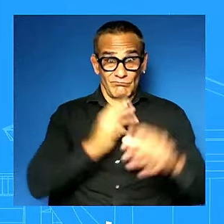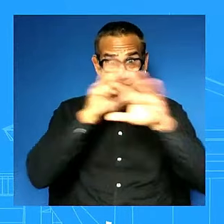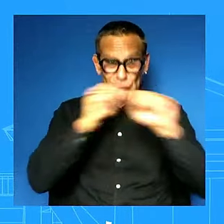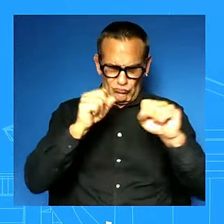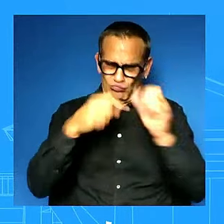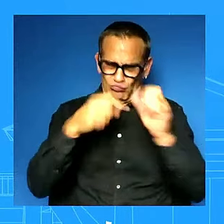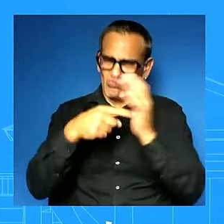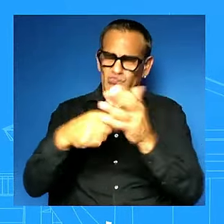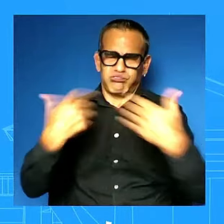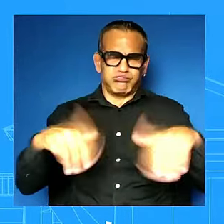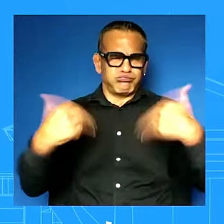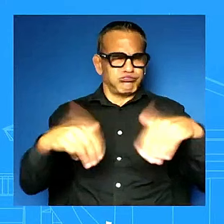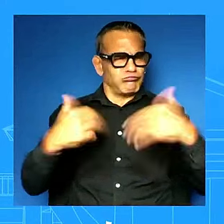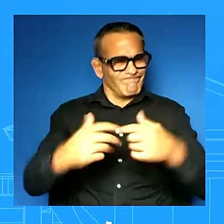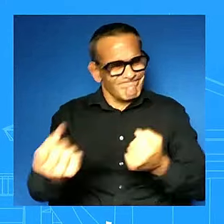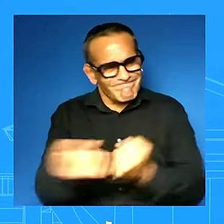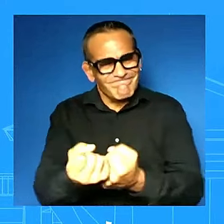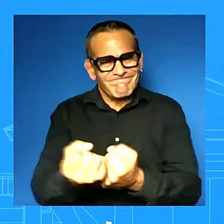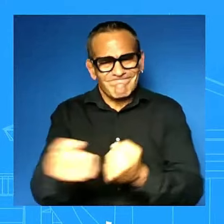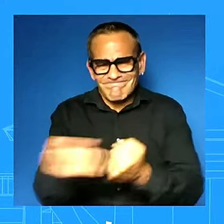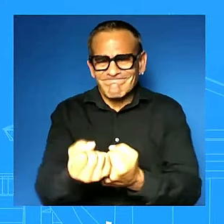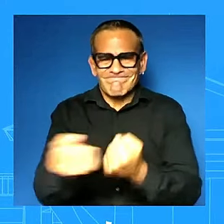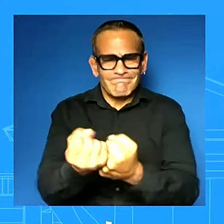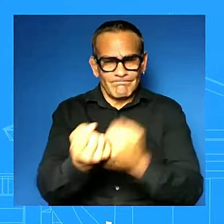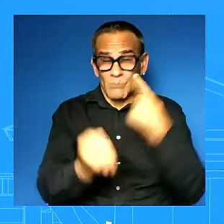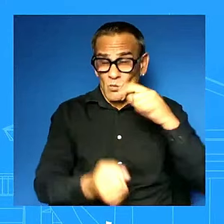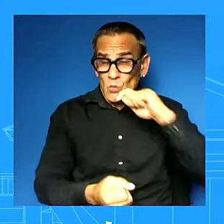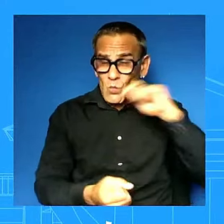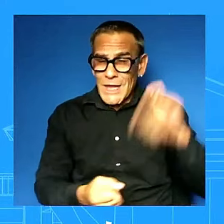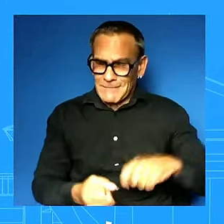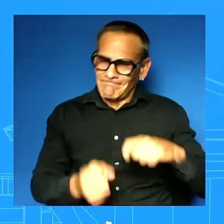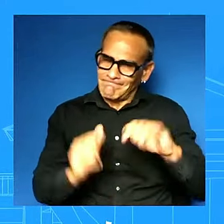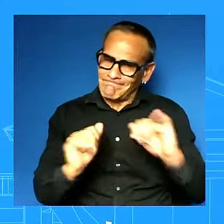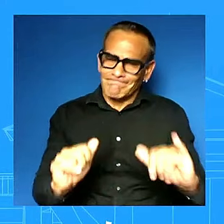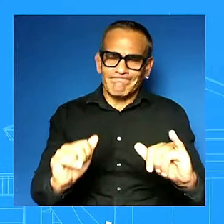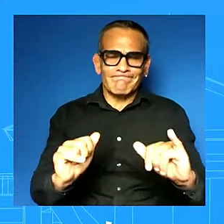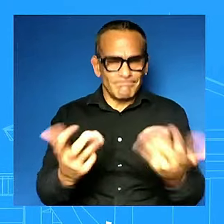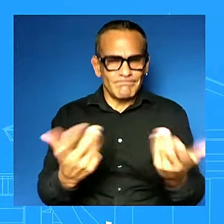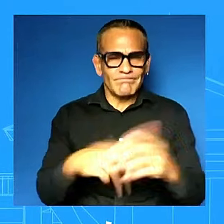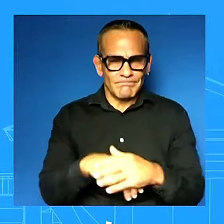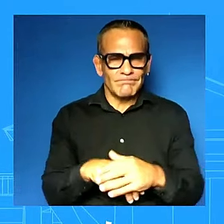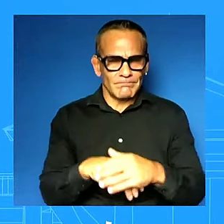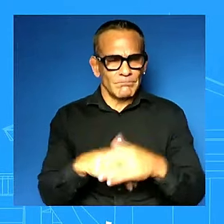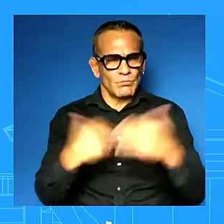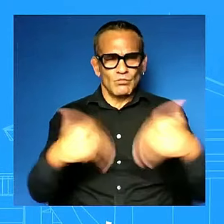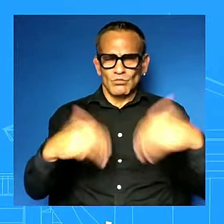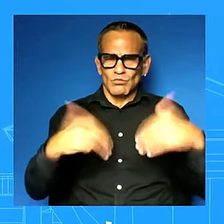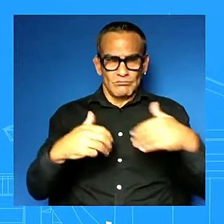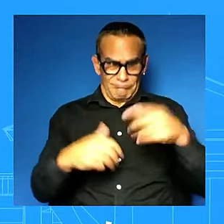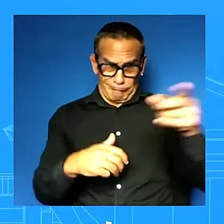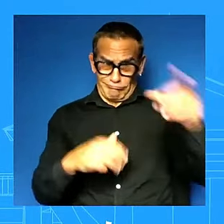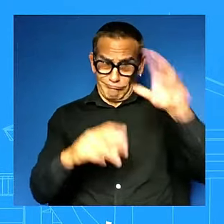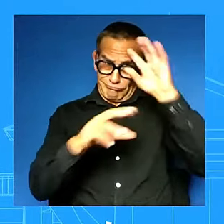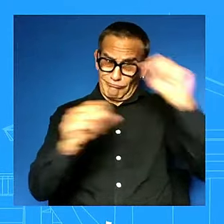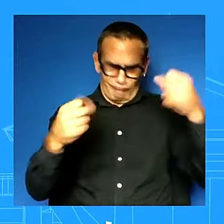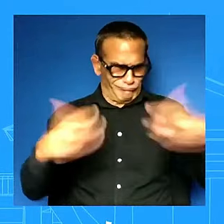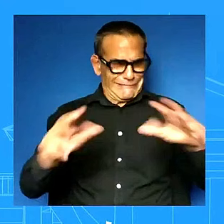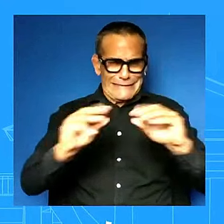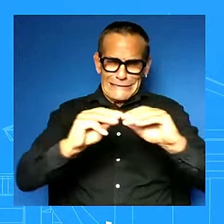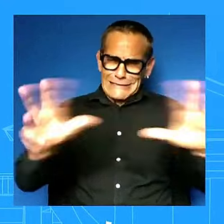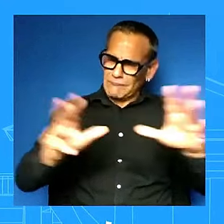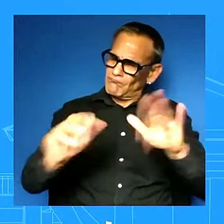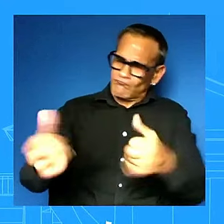for ukraine his leadership has been very clear clear and out front uh making sure that nato is stronger